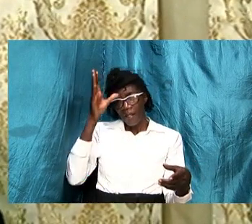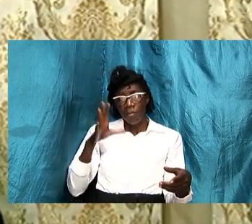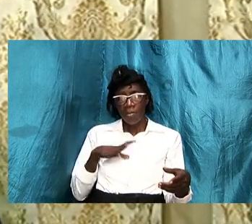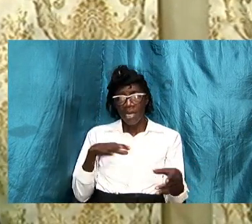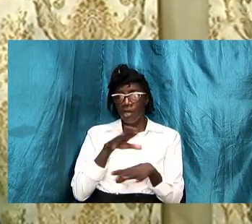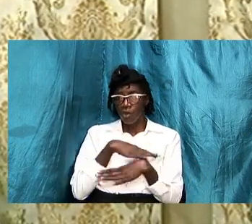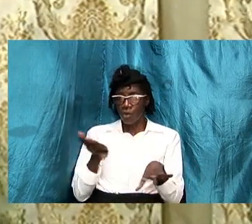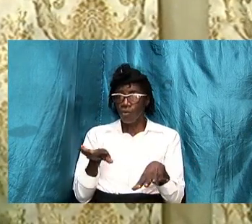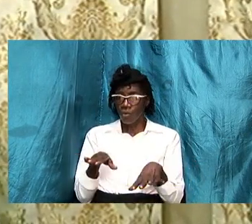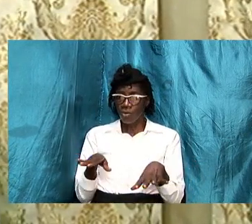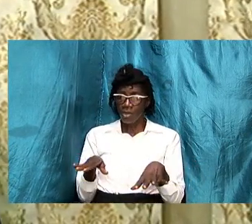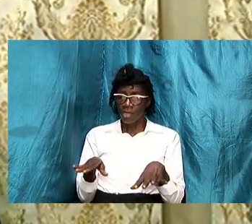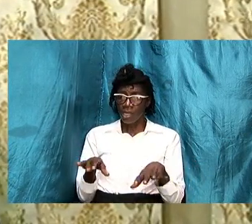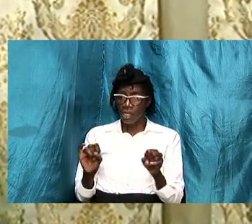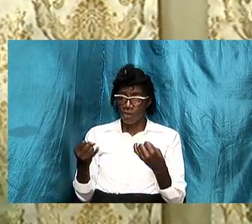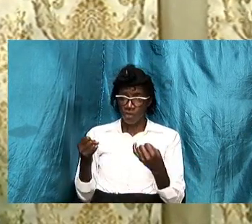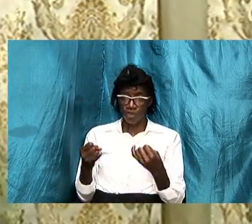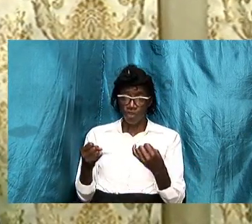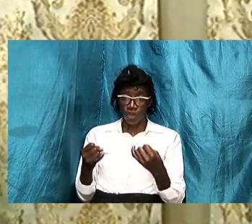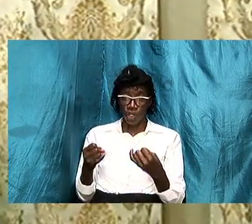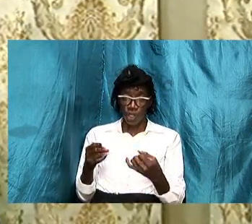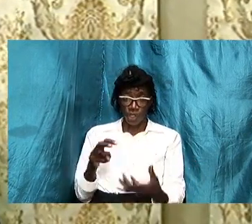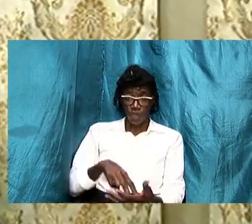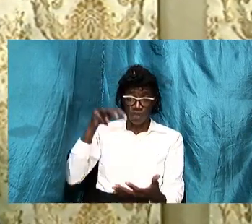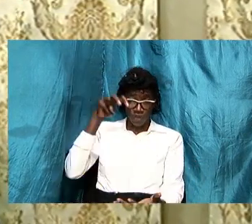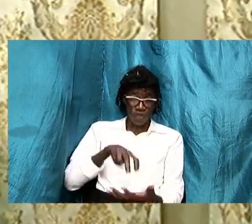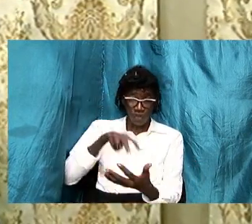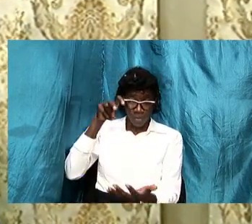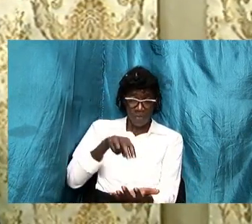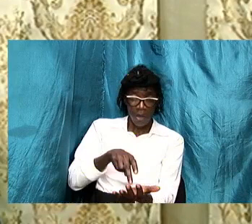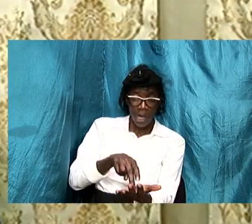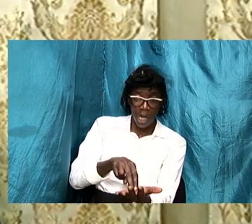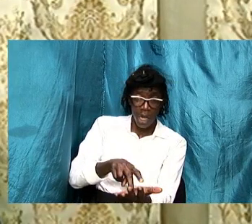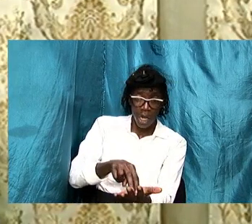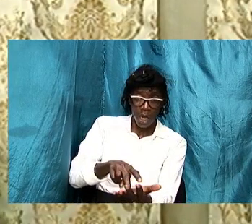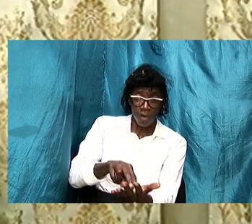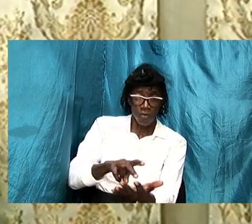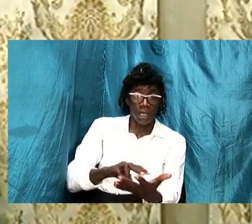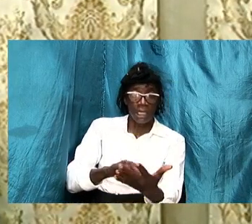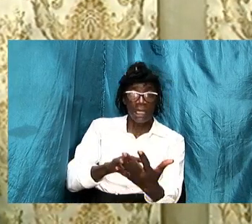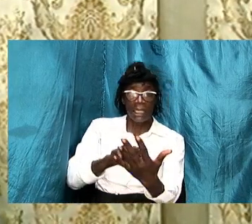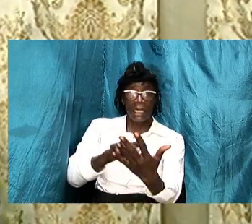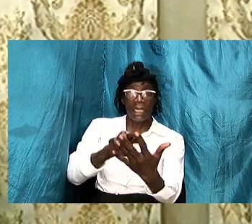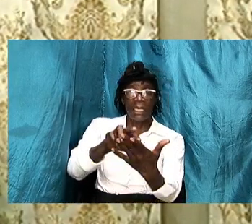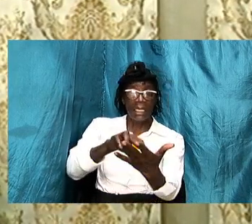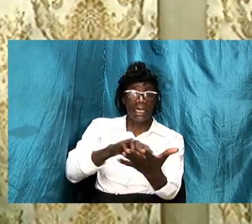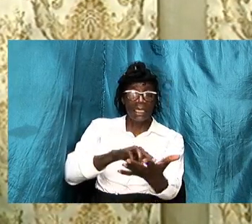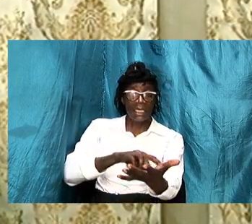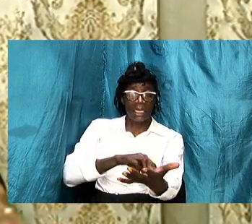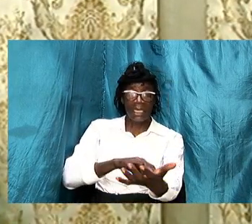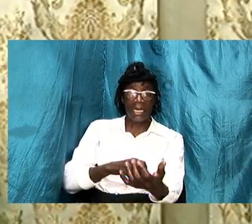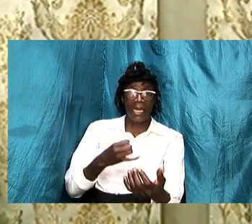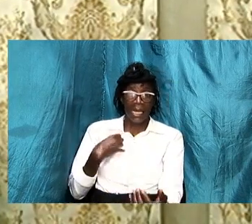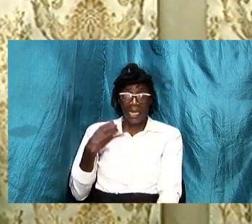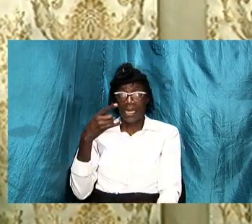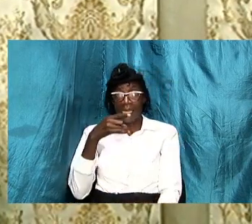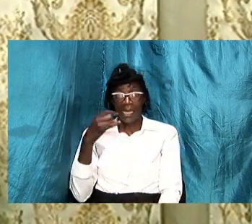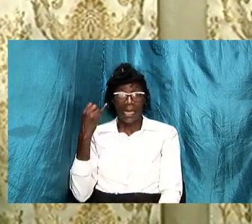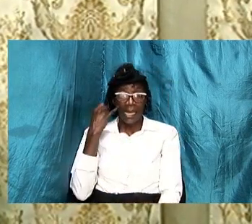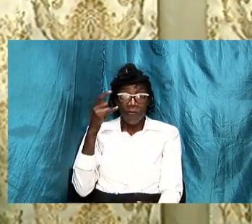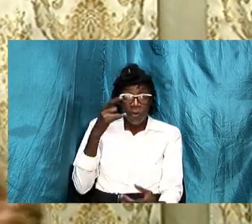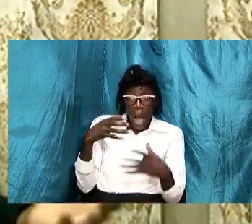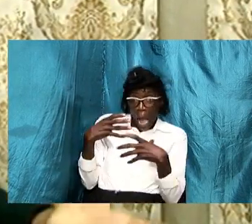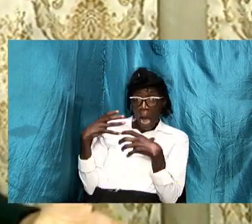normally jump from lizard and cockroach so if you scream and he's and he stands up there